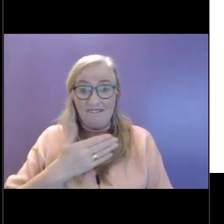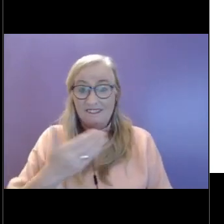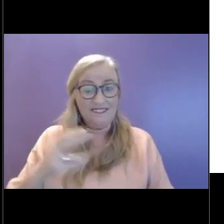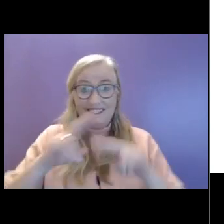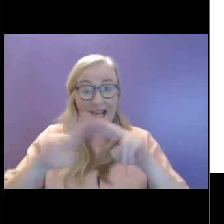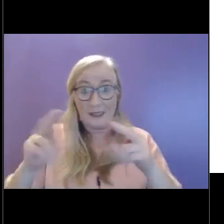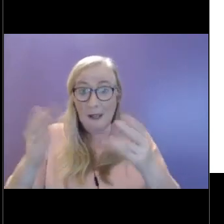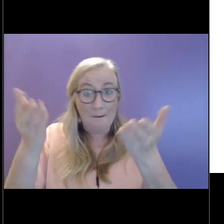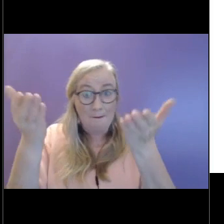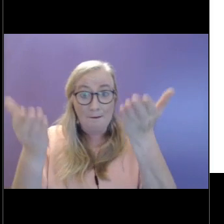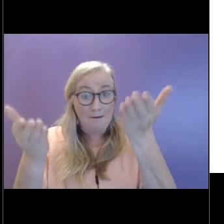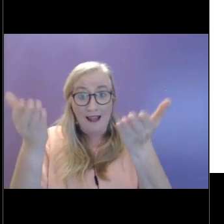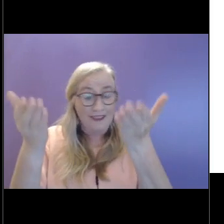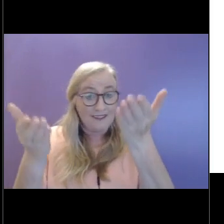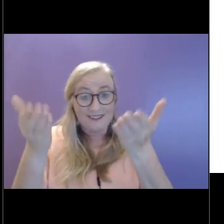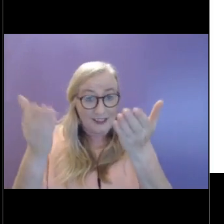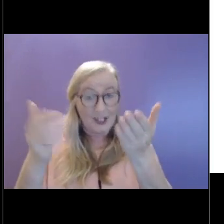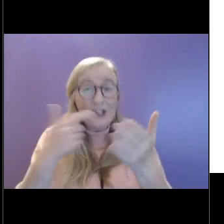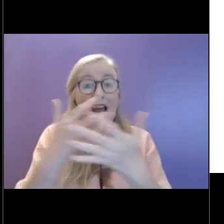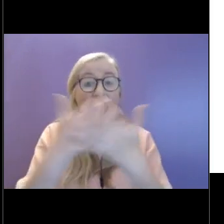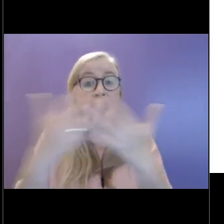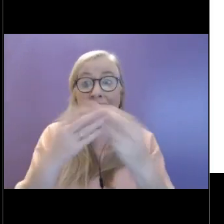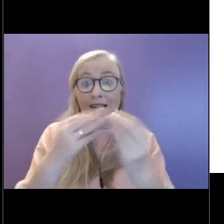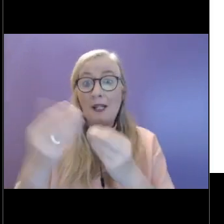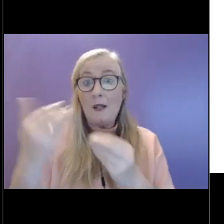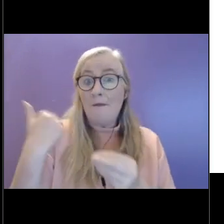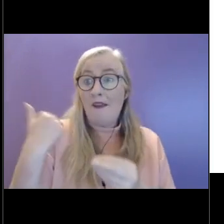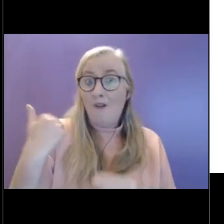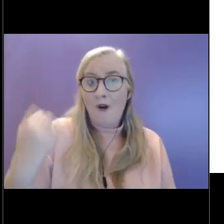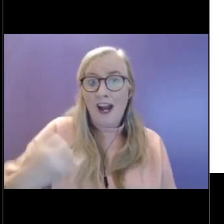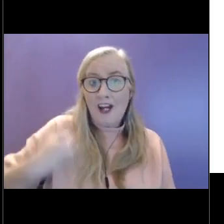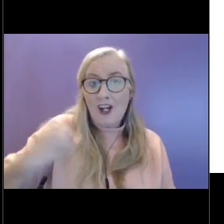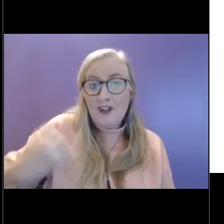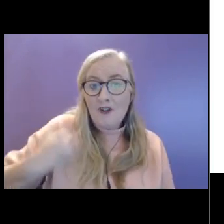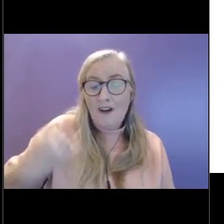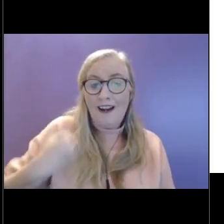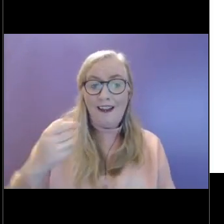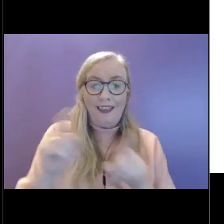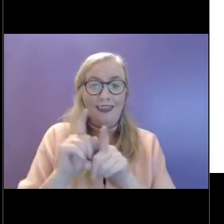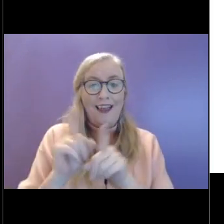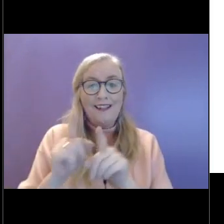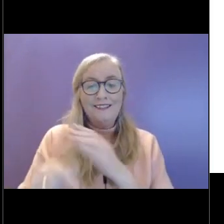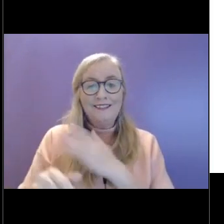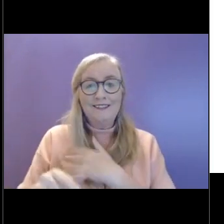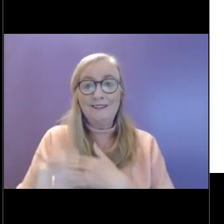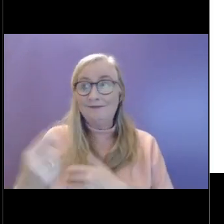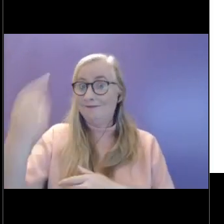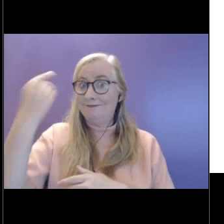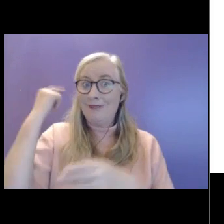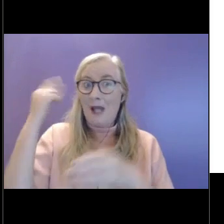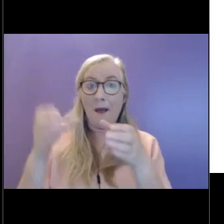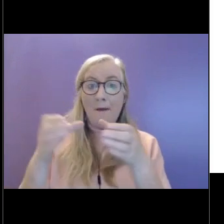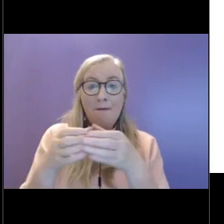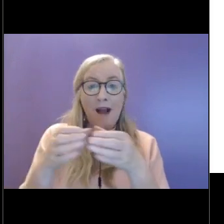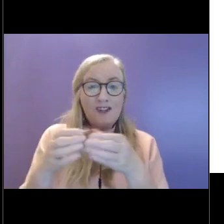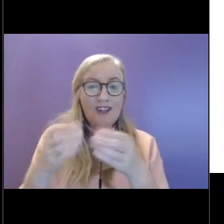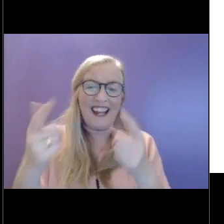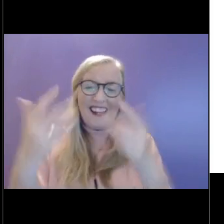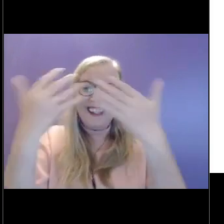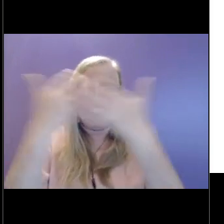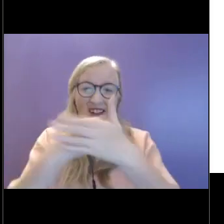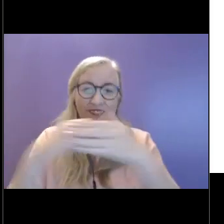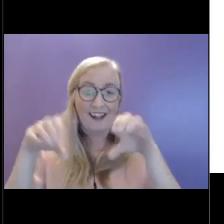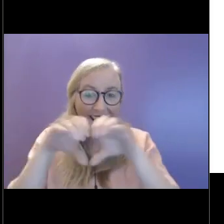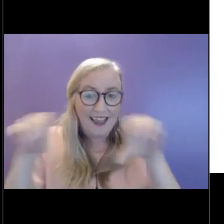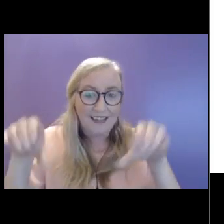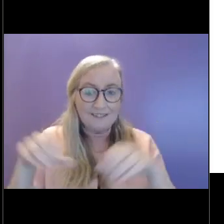a lot of the things we might have enjoyed doing, you know, pre-March, like maybe we were doing evening classes or going